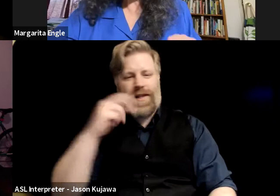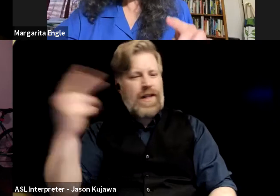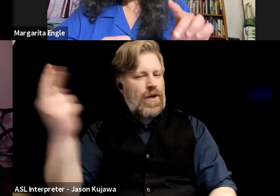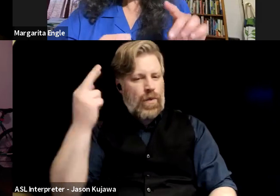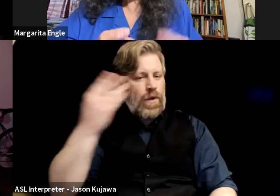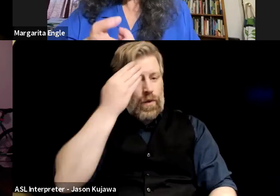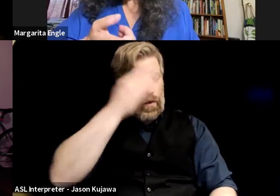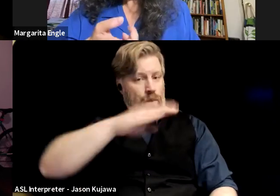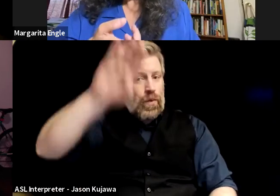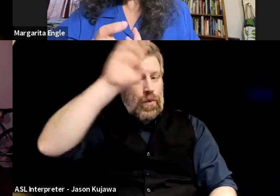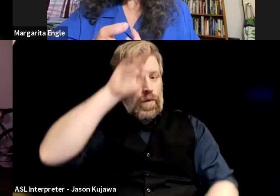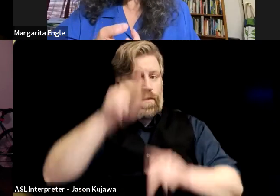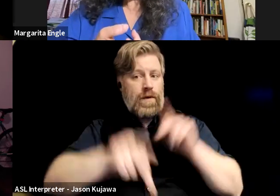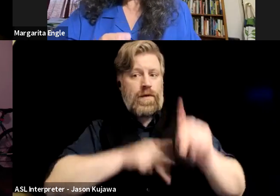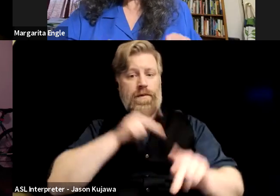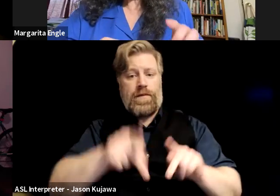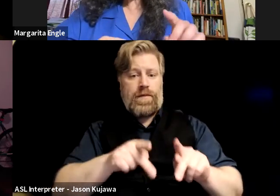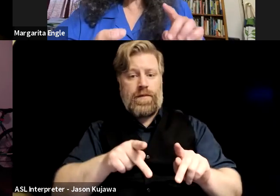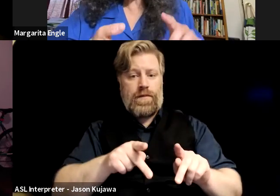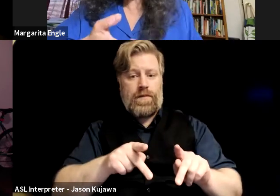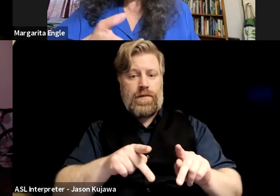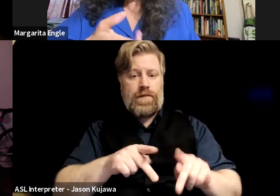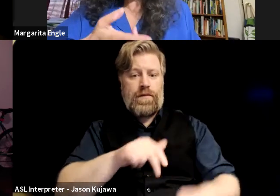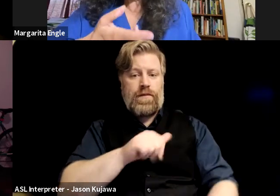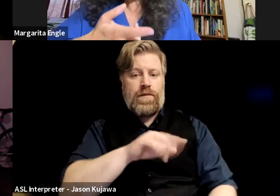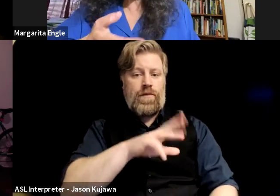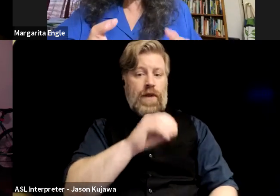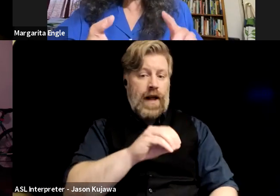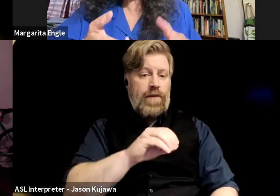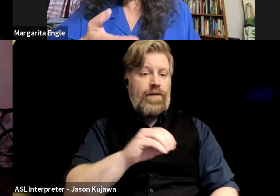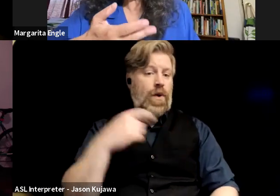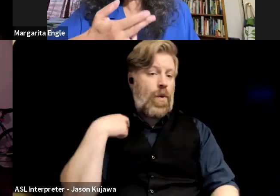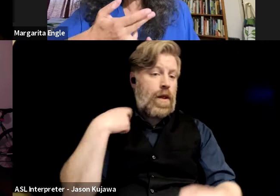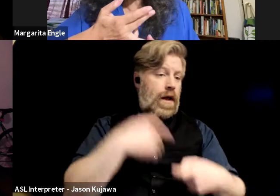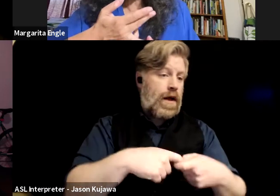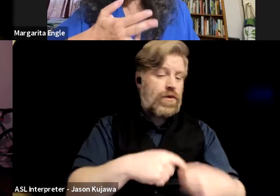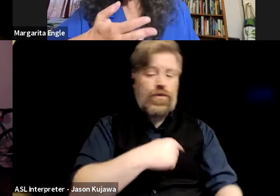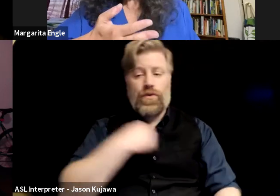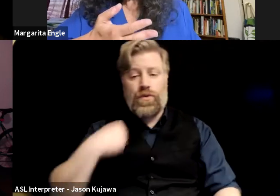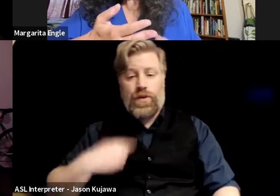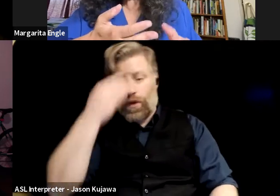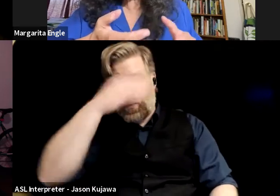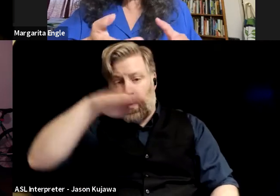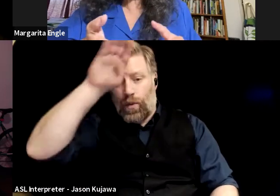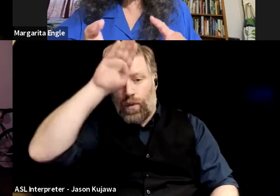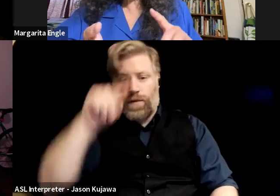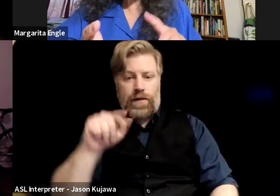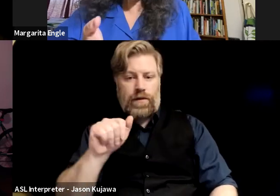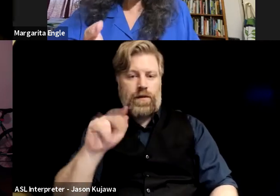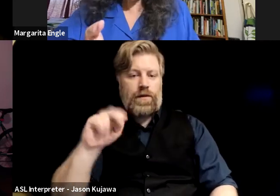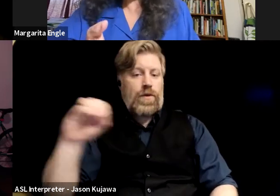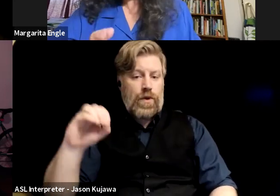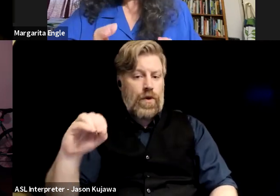are Afro-Latinx, they're Chinese Cubans, Taino ancestry,